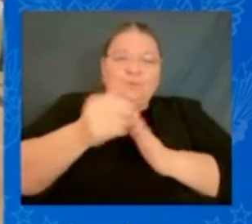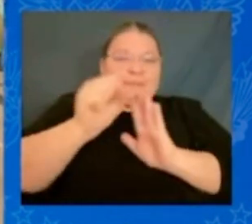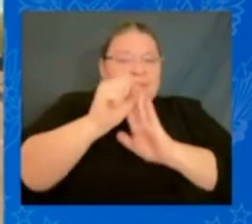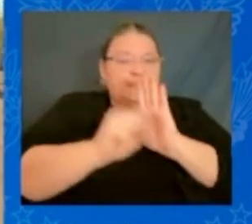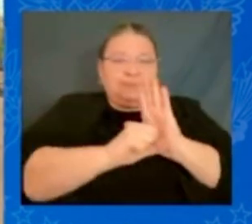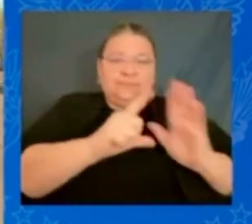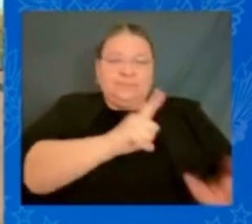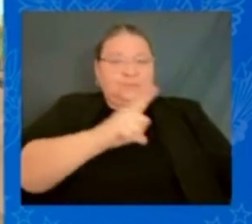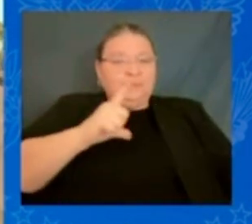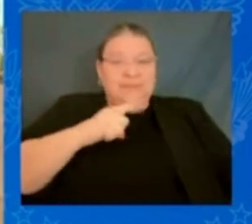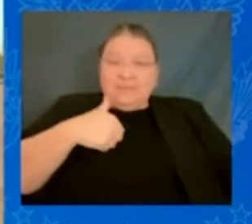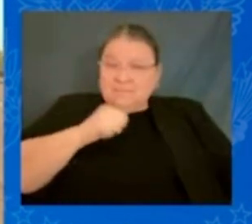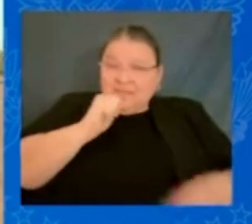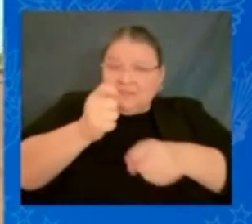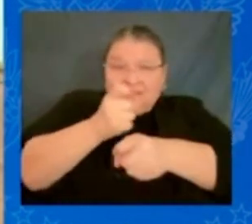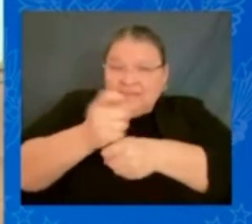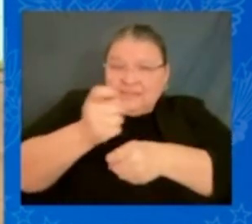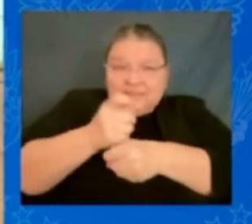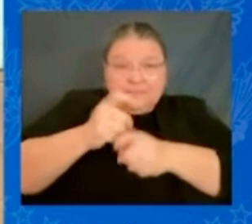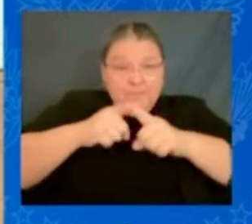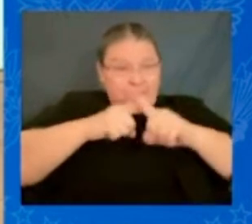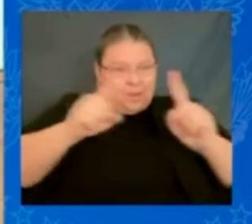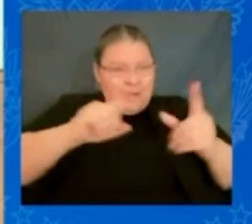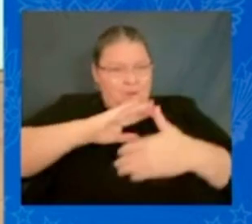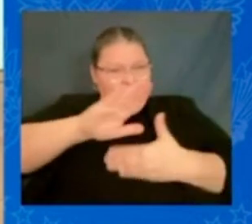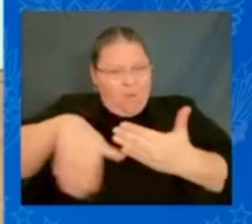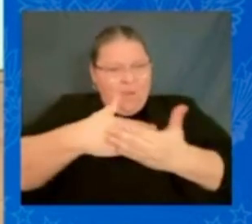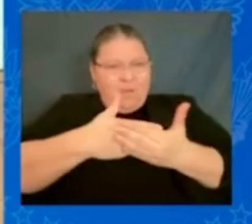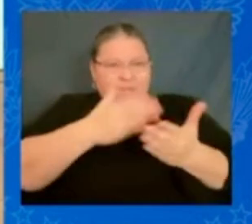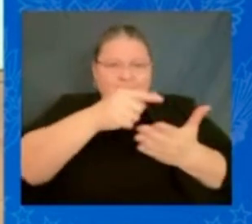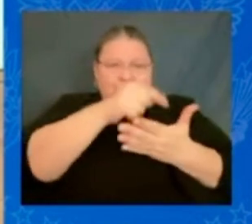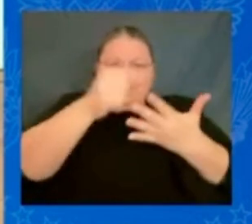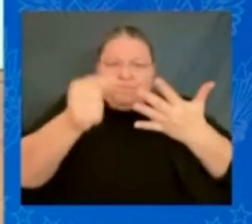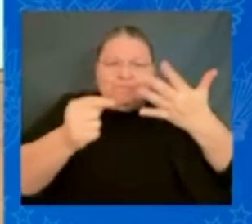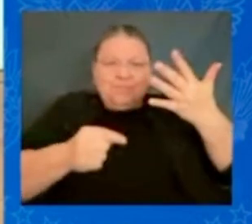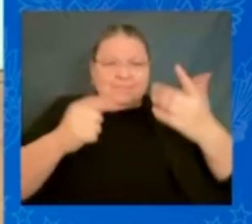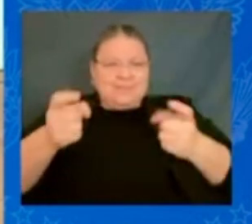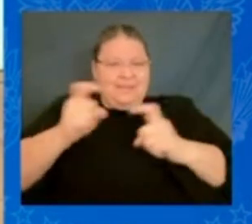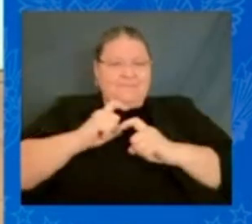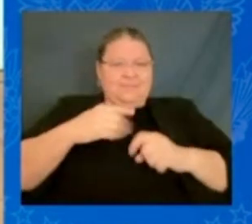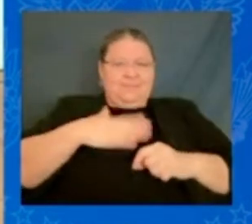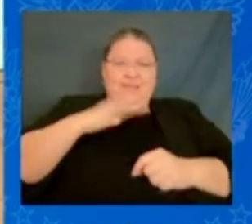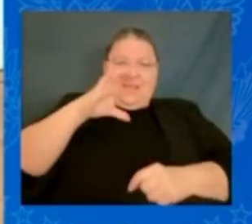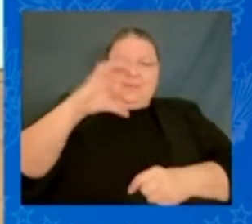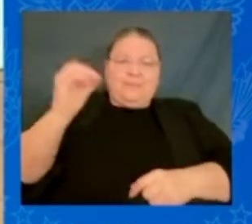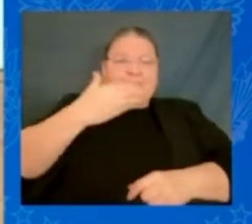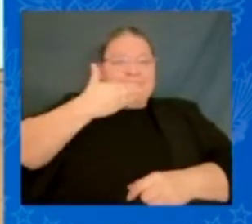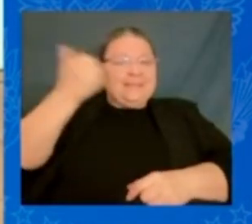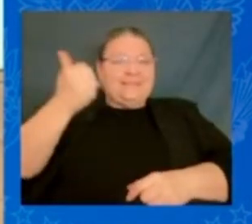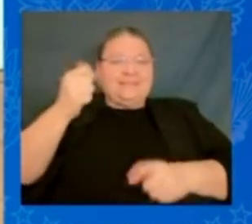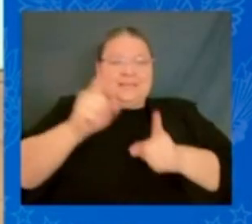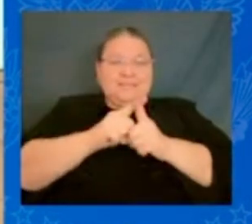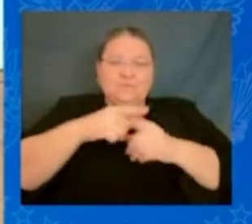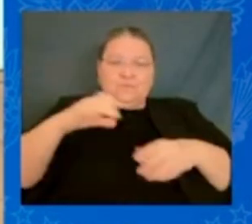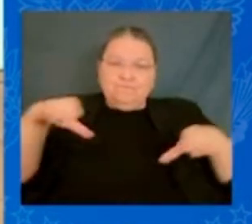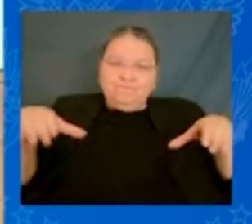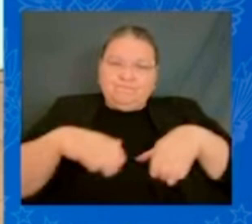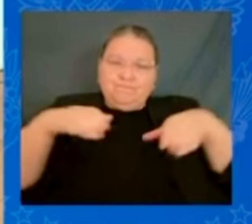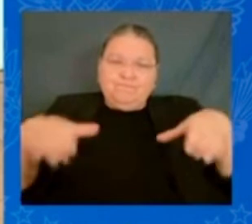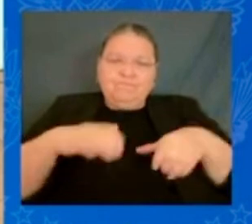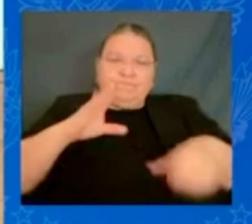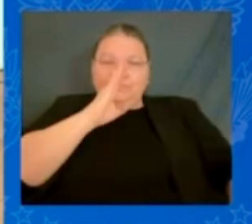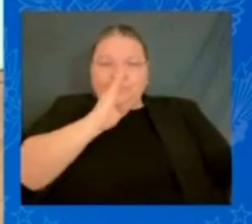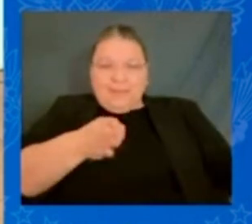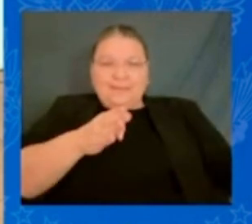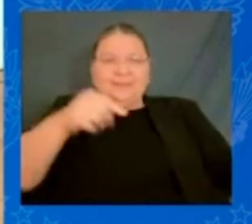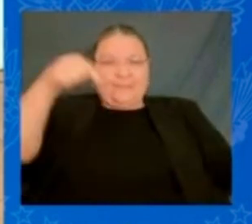But they all want a piece of it. If it's supposed to come to my county, it better damn well come to my county directly. So this is going directly to your county, directly to your